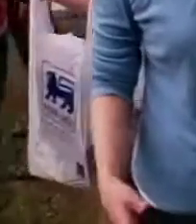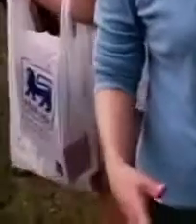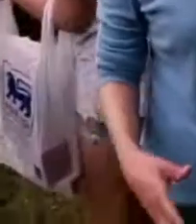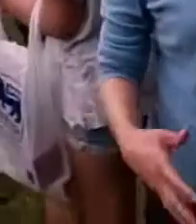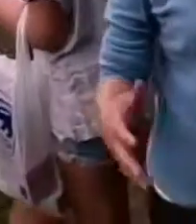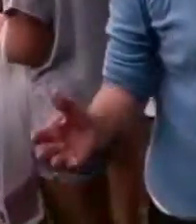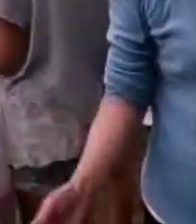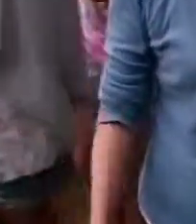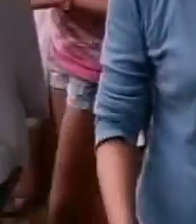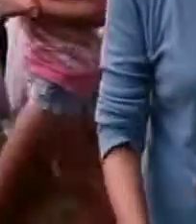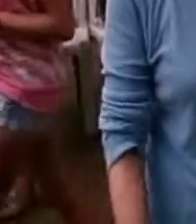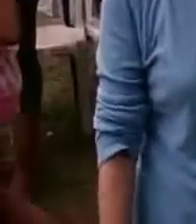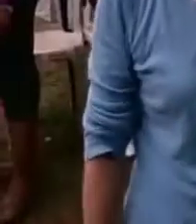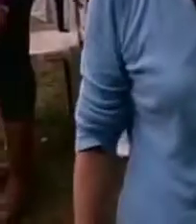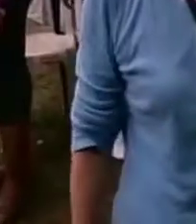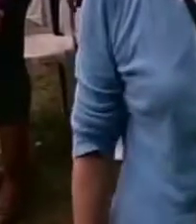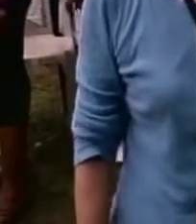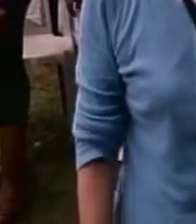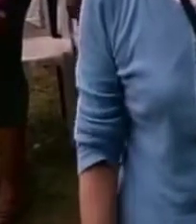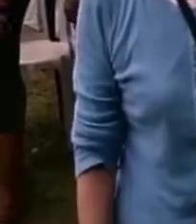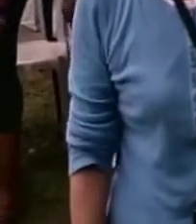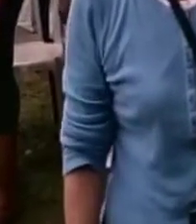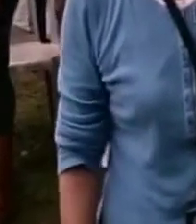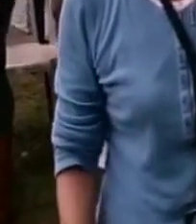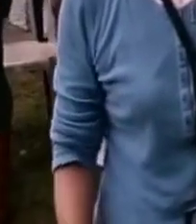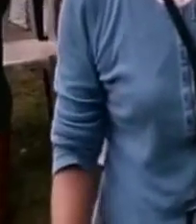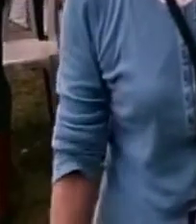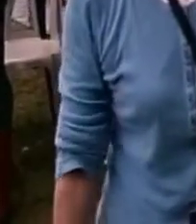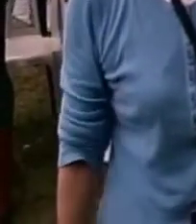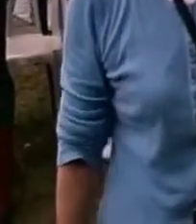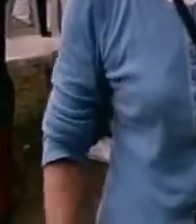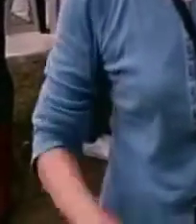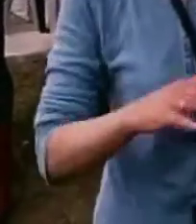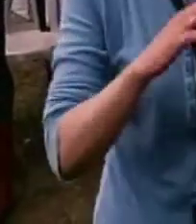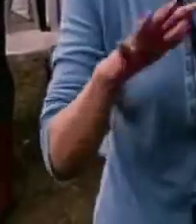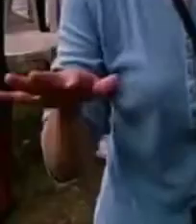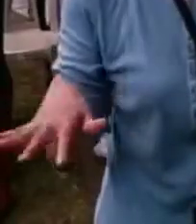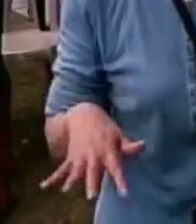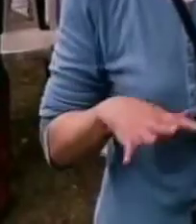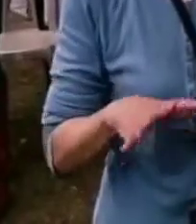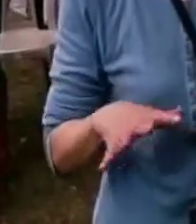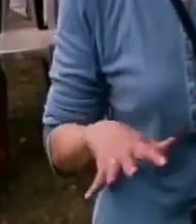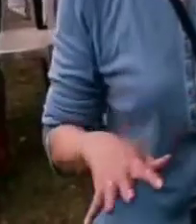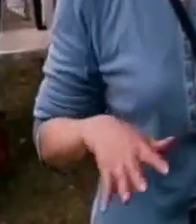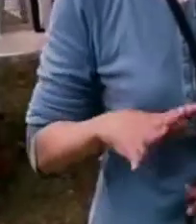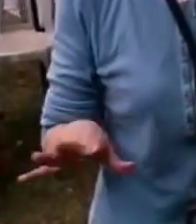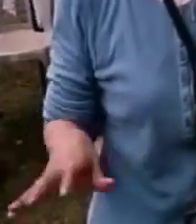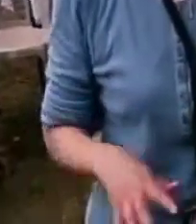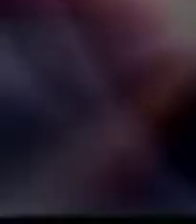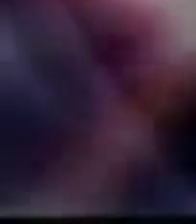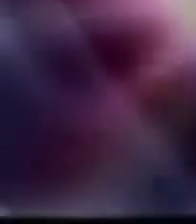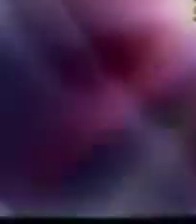that's exactly what you got the chance to do. Stay close. The Bahamas Tonight Weekend Edition starts right now.